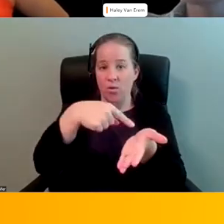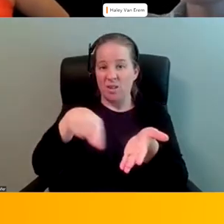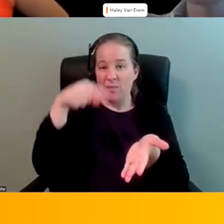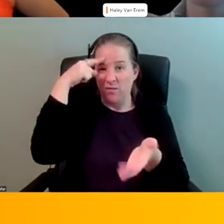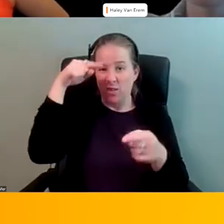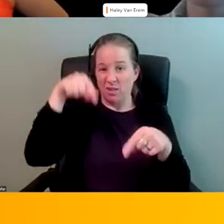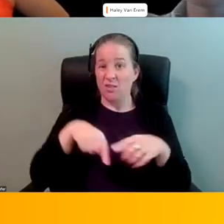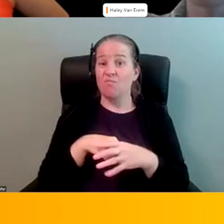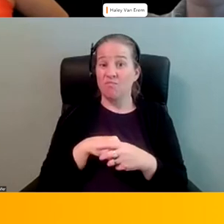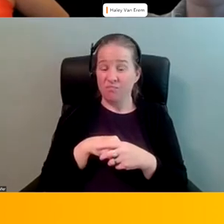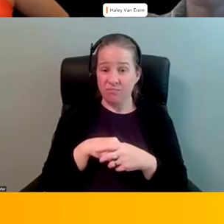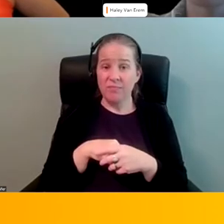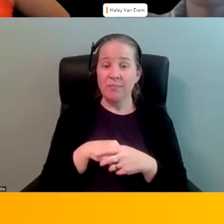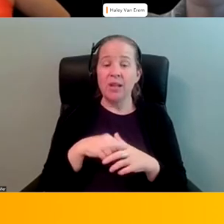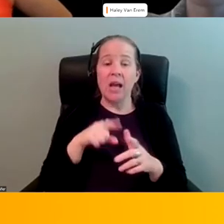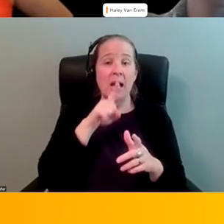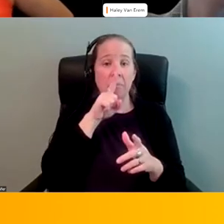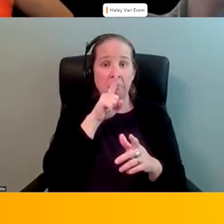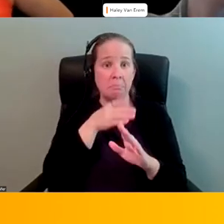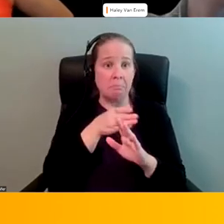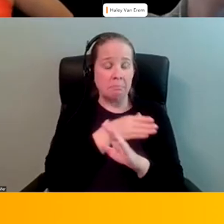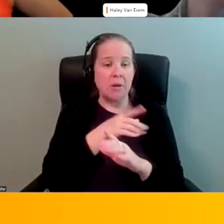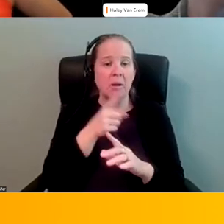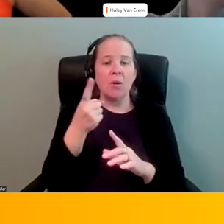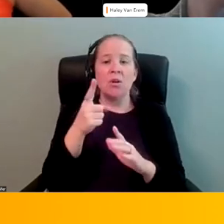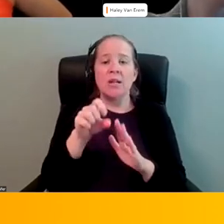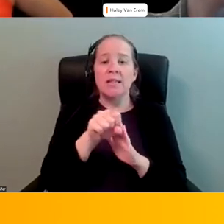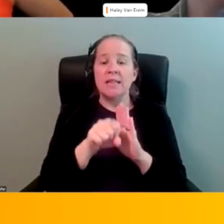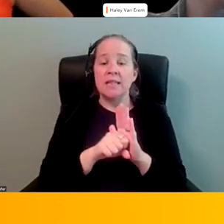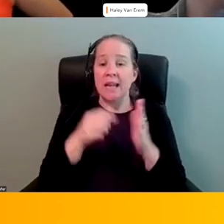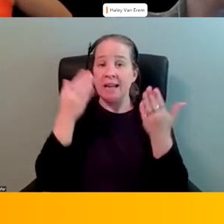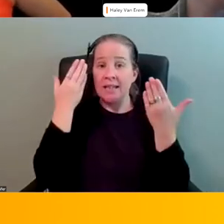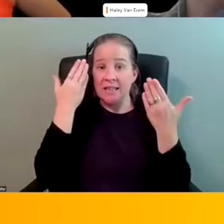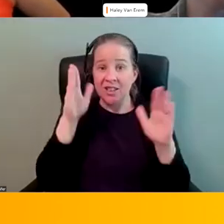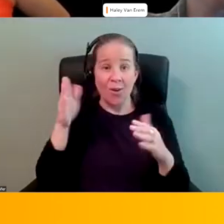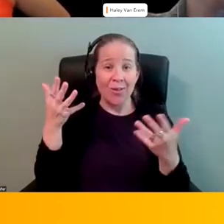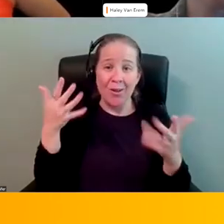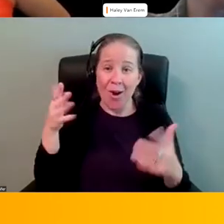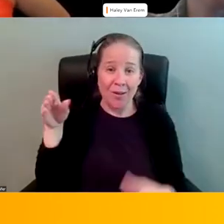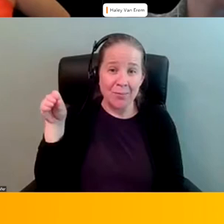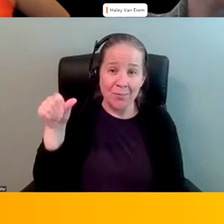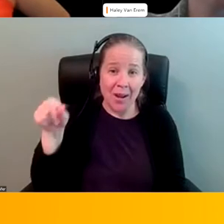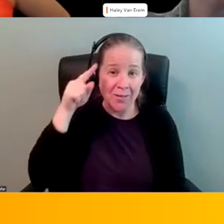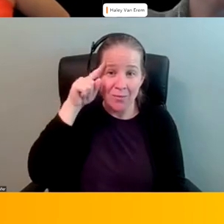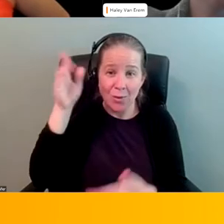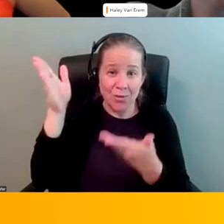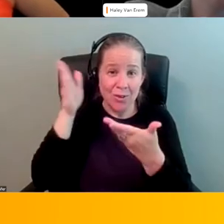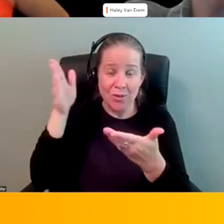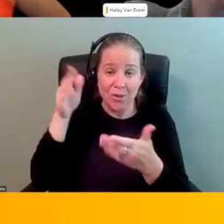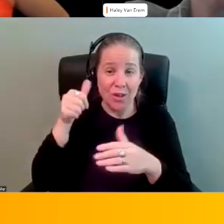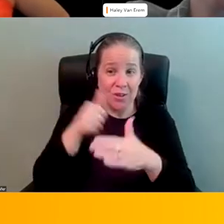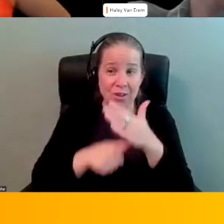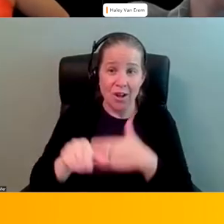um and i didn't mention that one of the things that the state didn't know is that they were already paying for this service in their medicaid